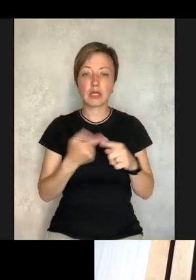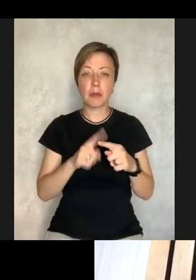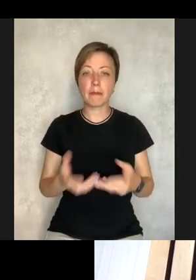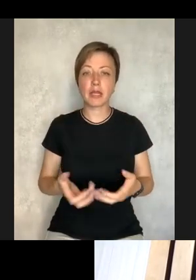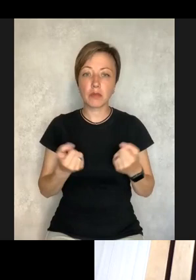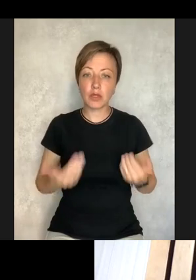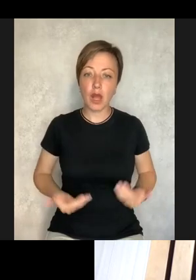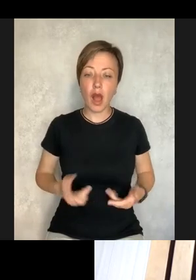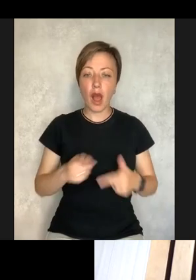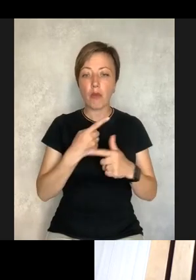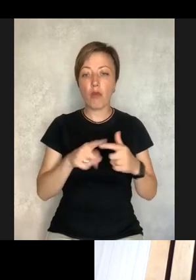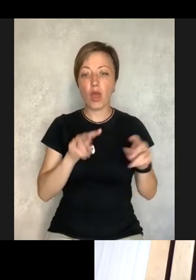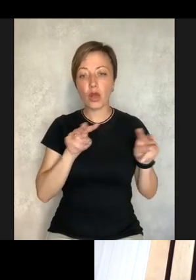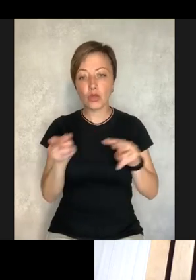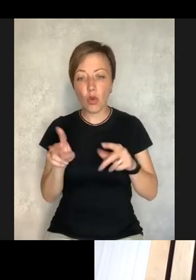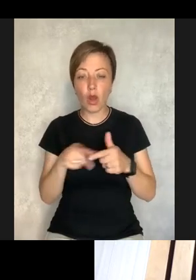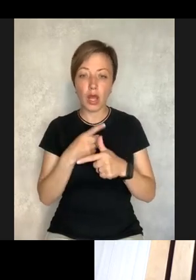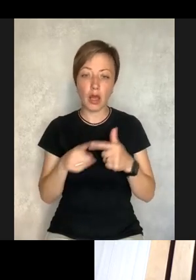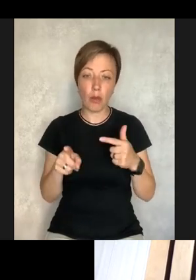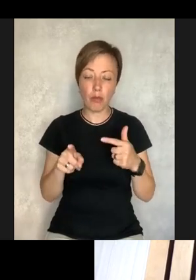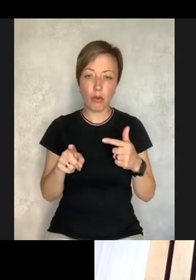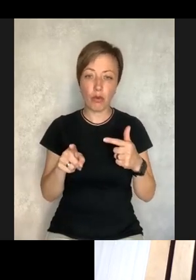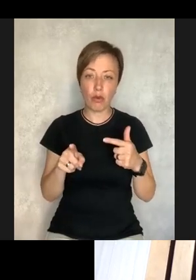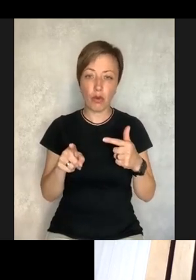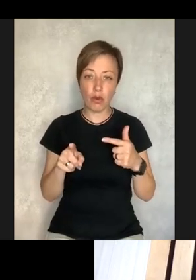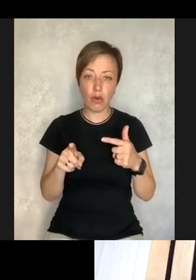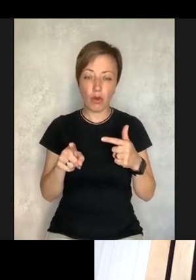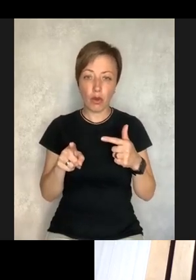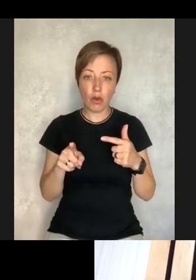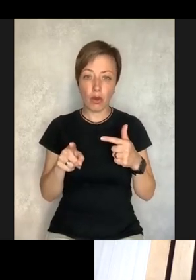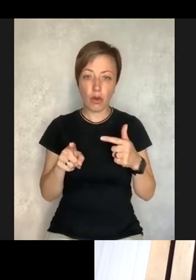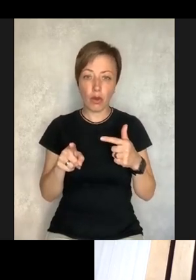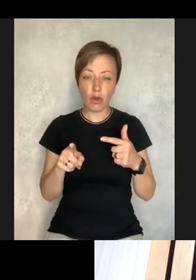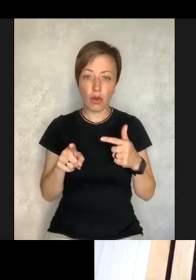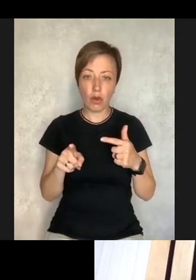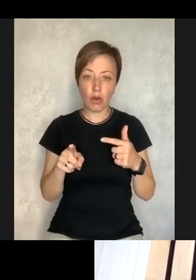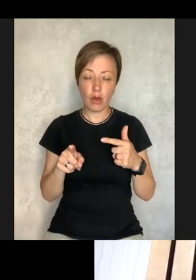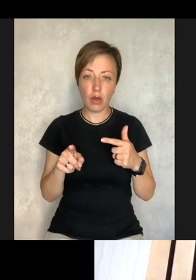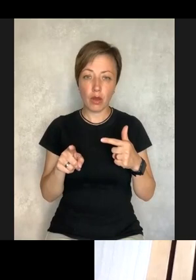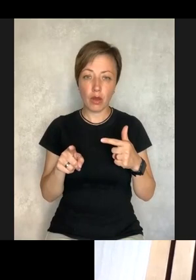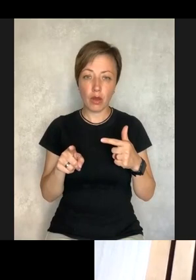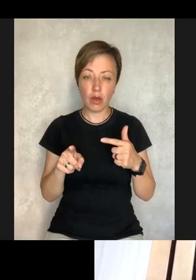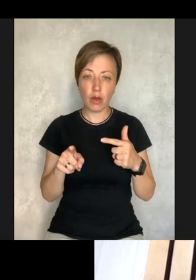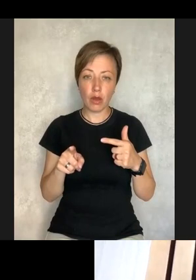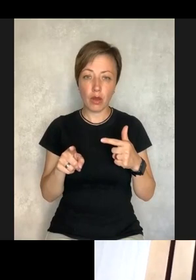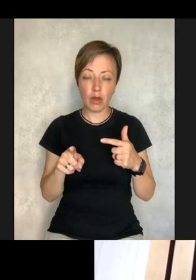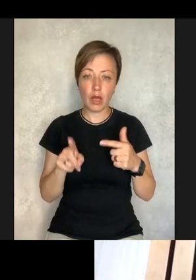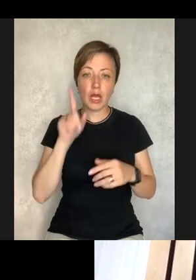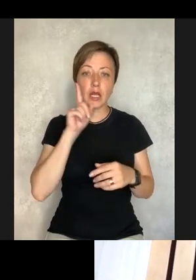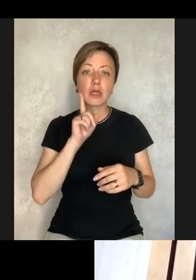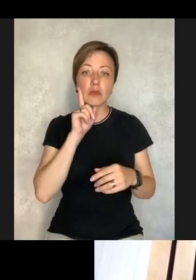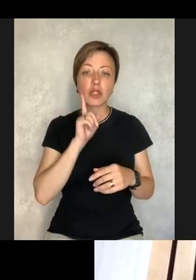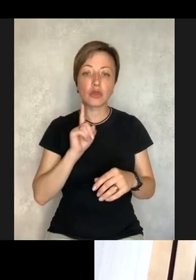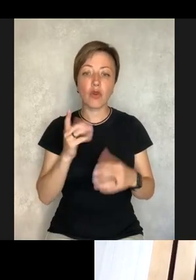They don't understand this assisted living or independent living. They think it's like a care